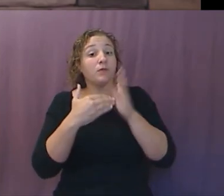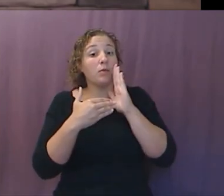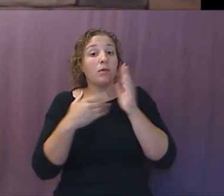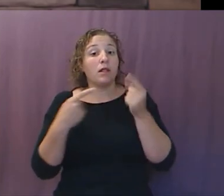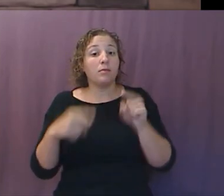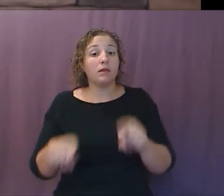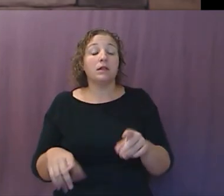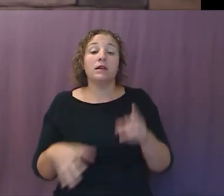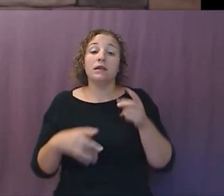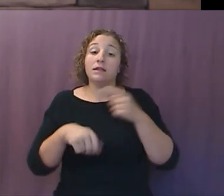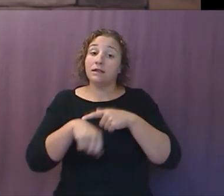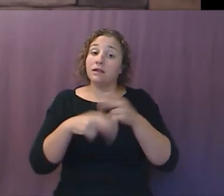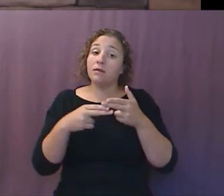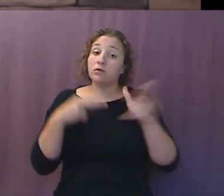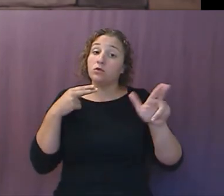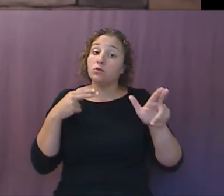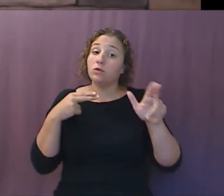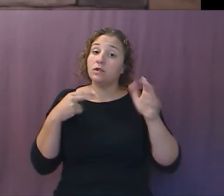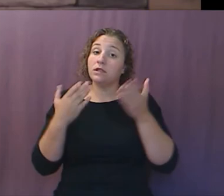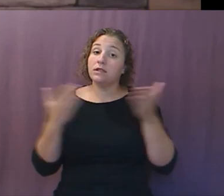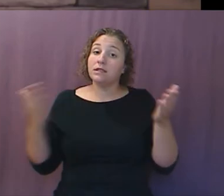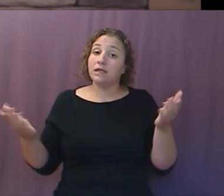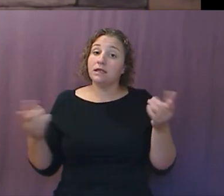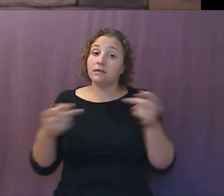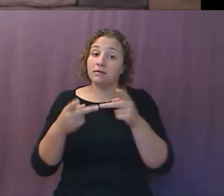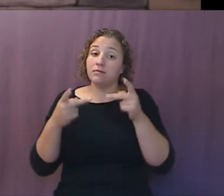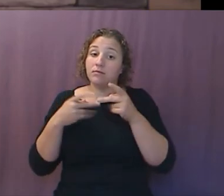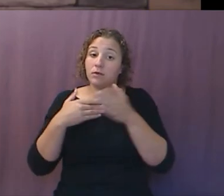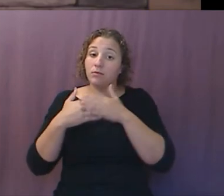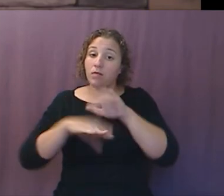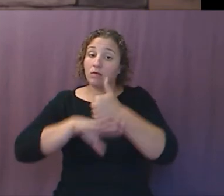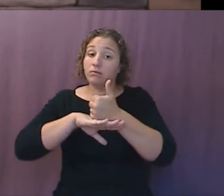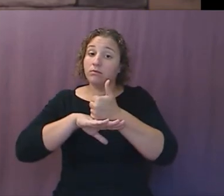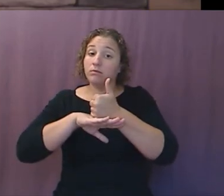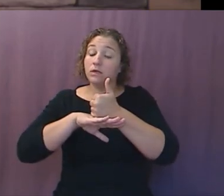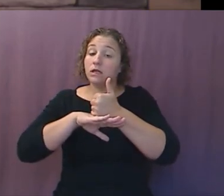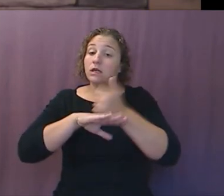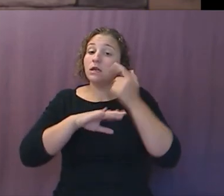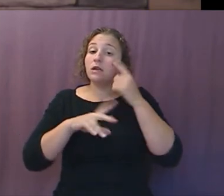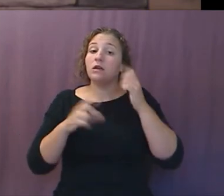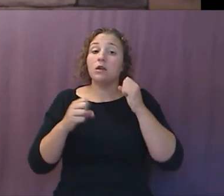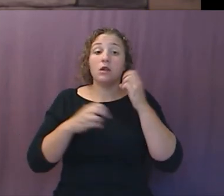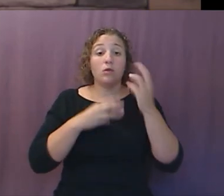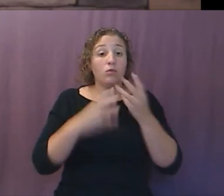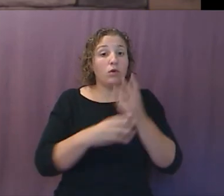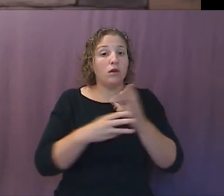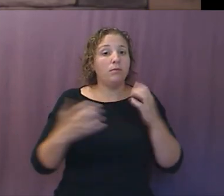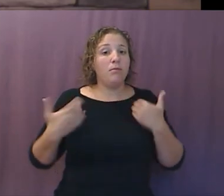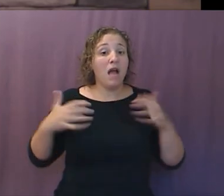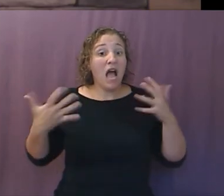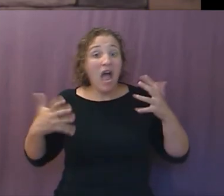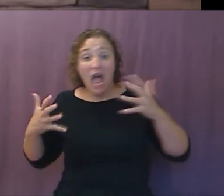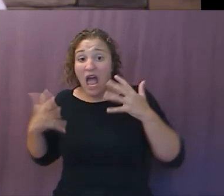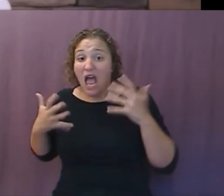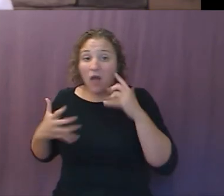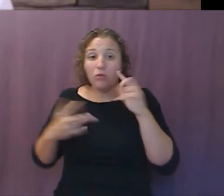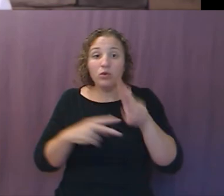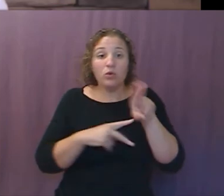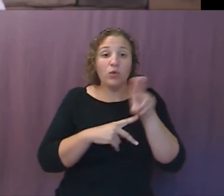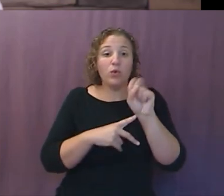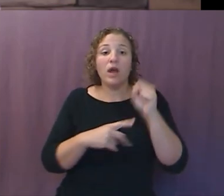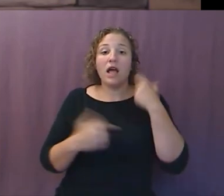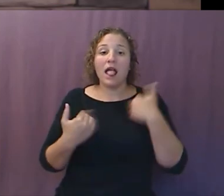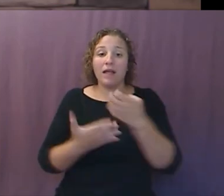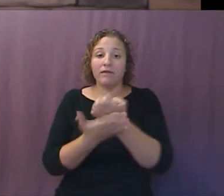things are almost in place. And we know the truth. The world is panicking around us. What if the U.S. slips into a major